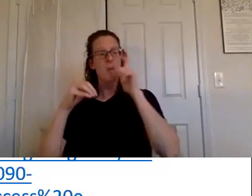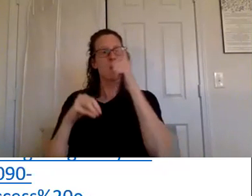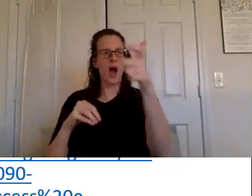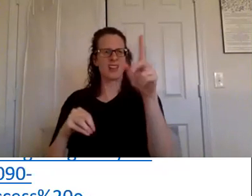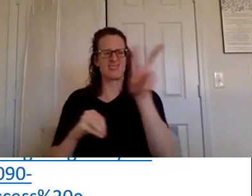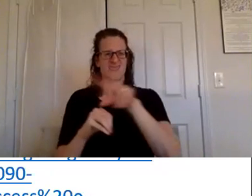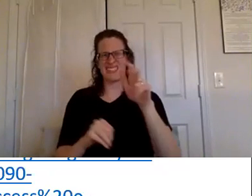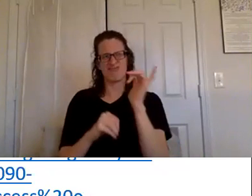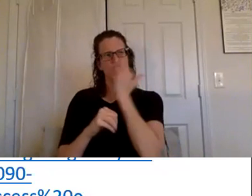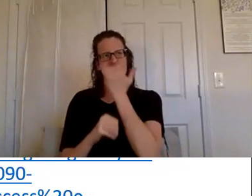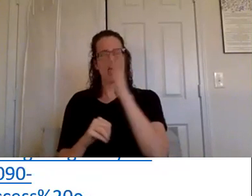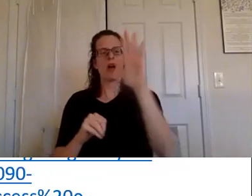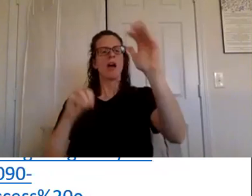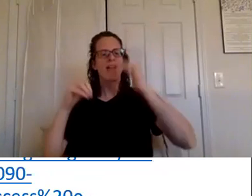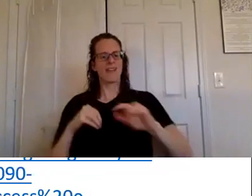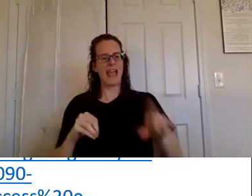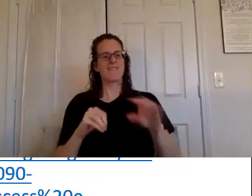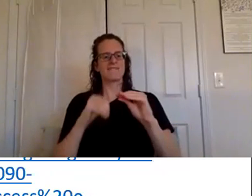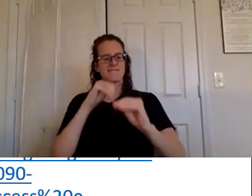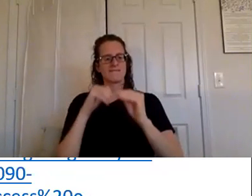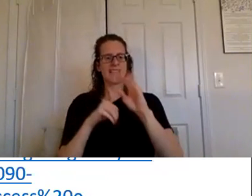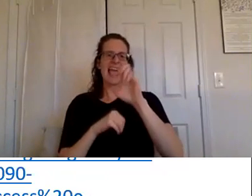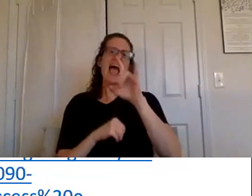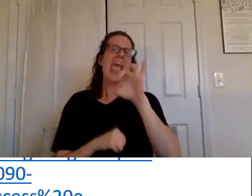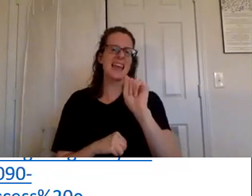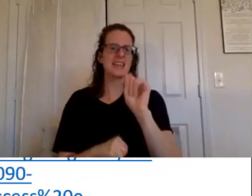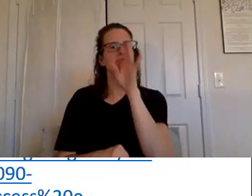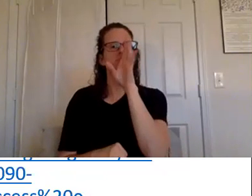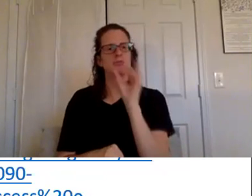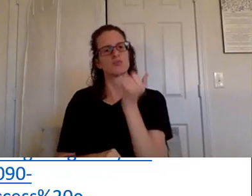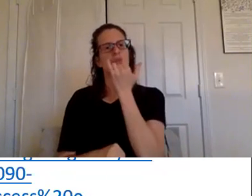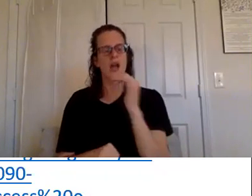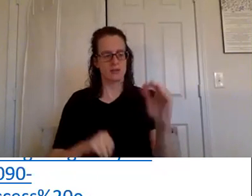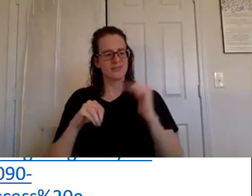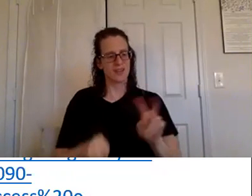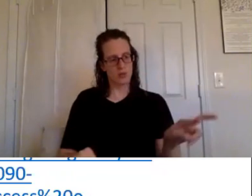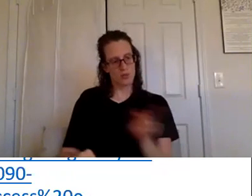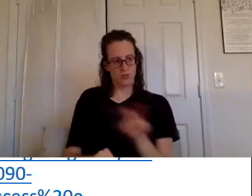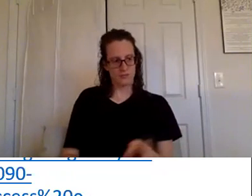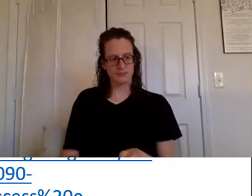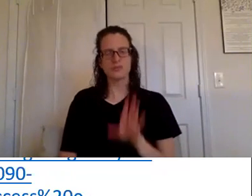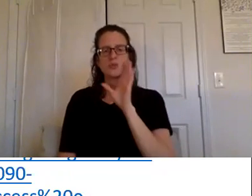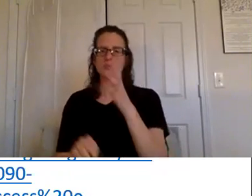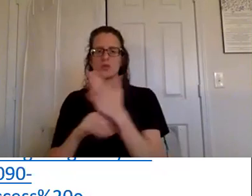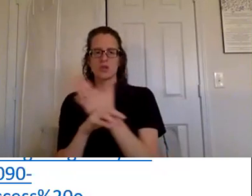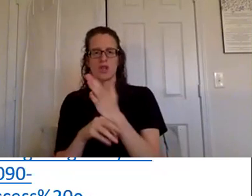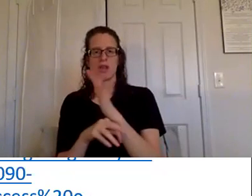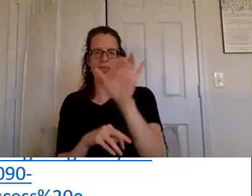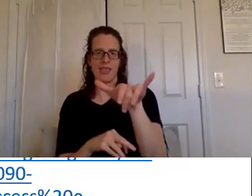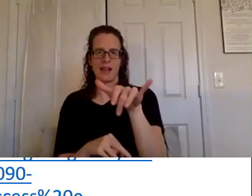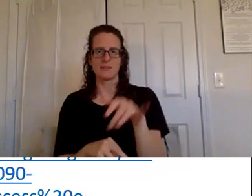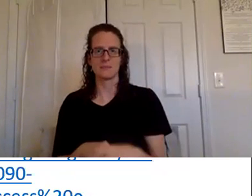but um wonderful video um i highly highly recommend it so we will share that after a while